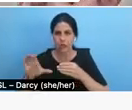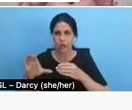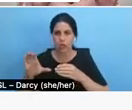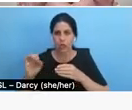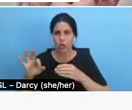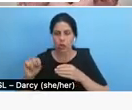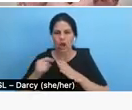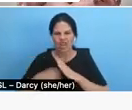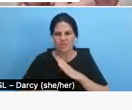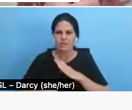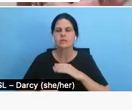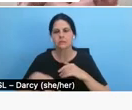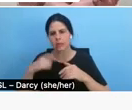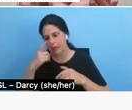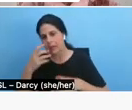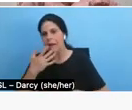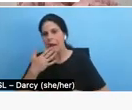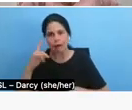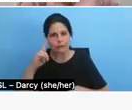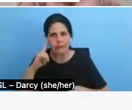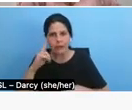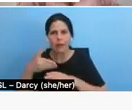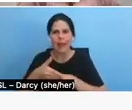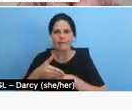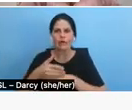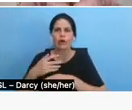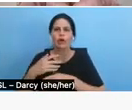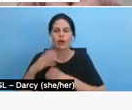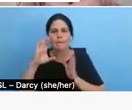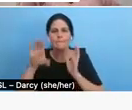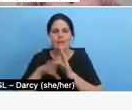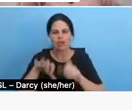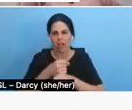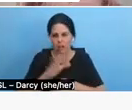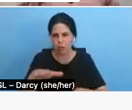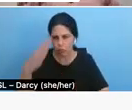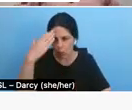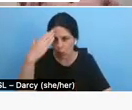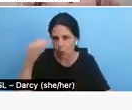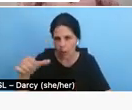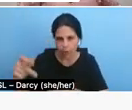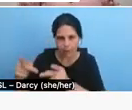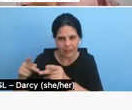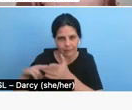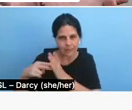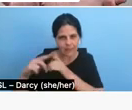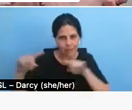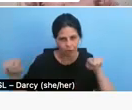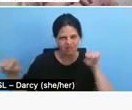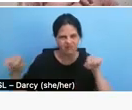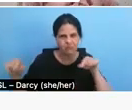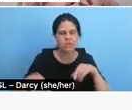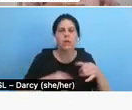So you want to just be careful with those terms depending on where you're using it. Um, and then finally on the